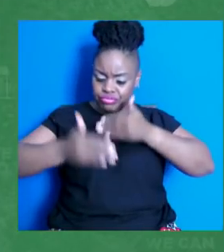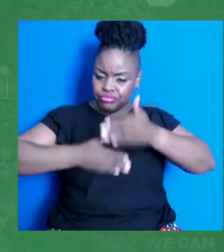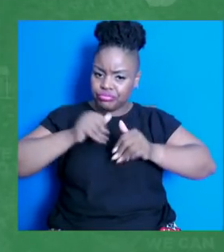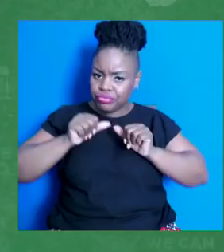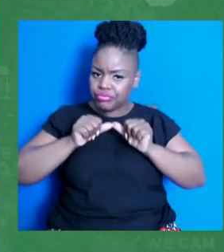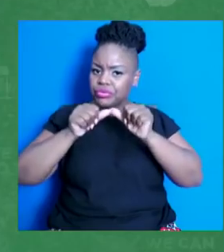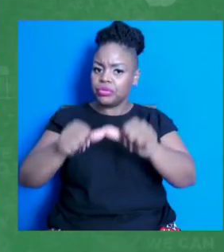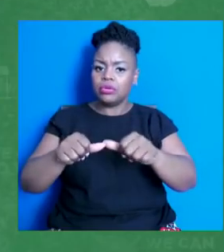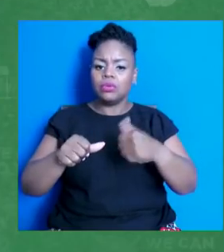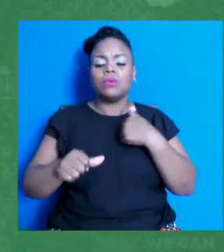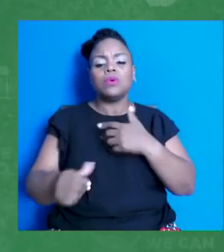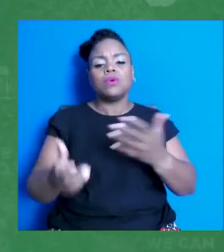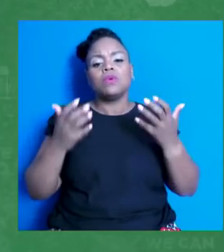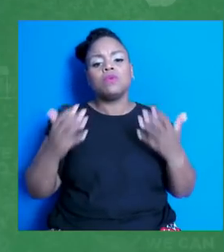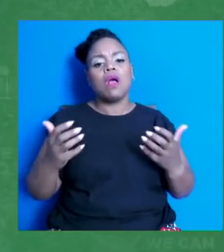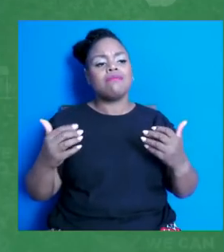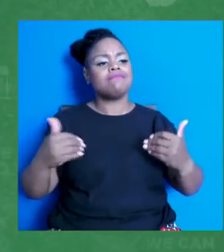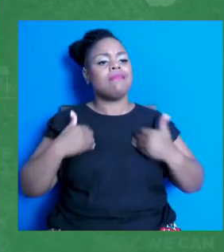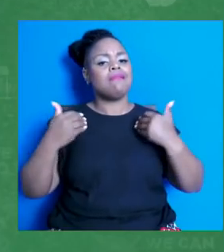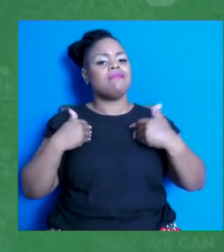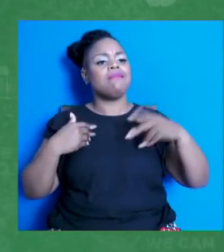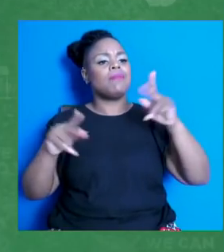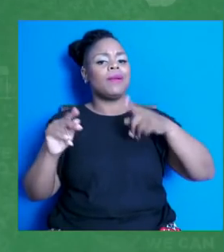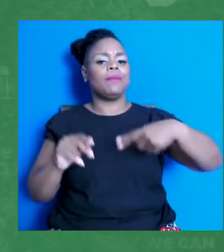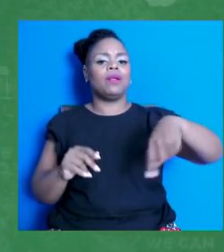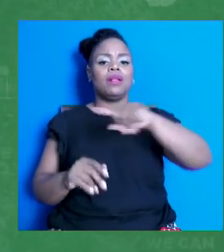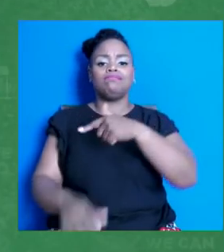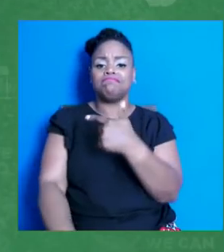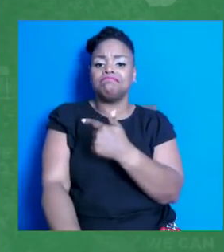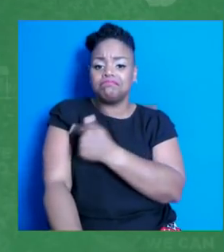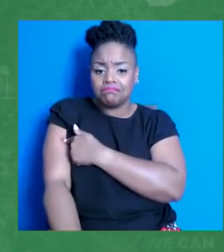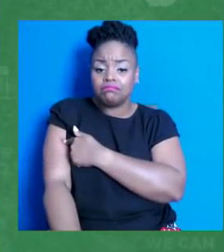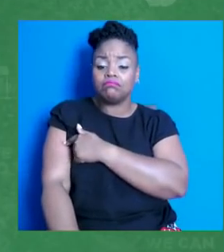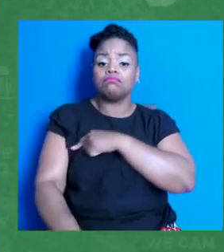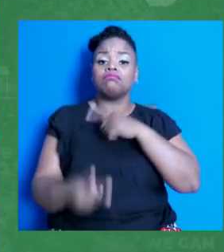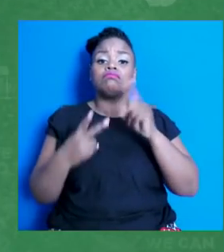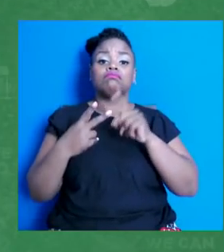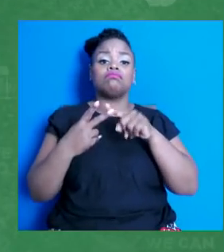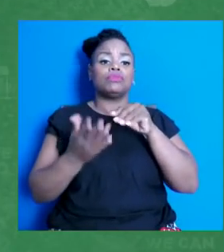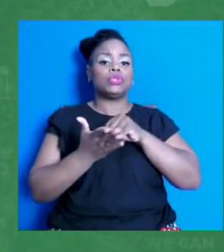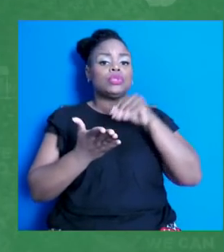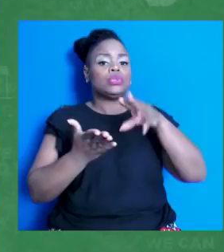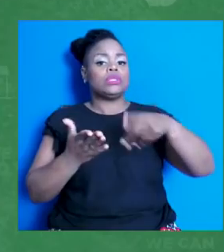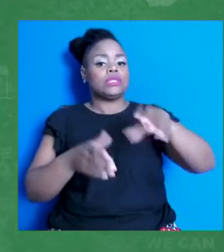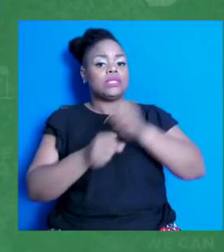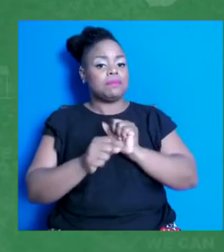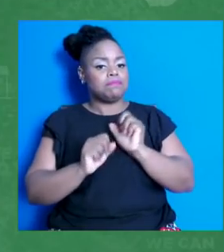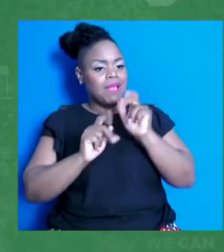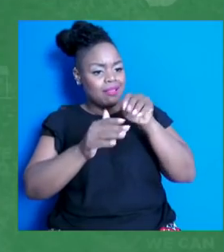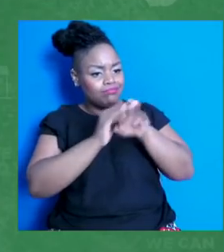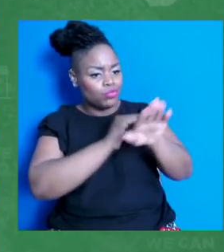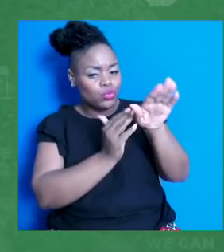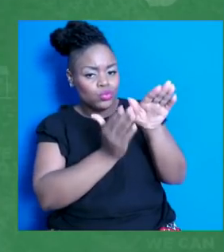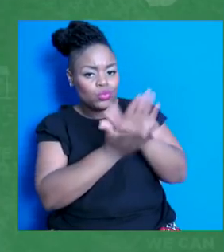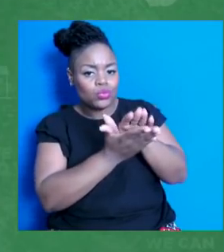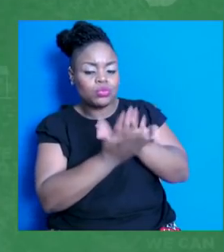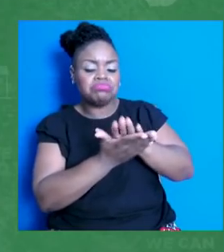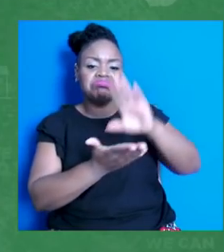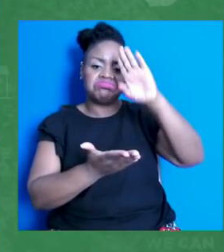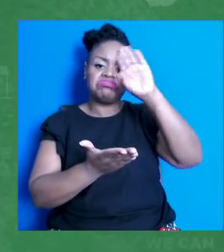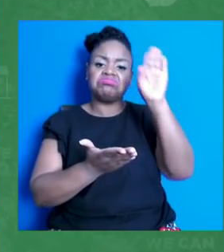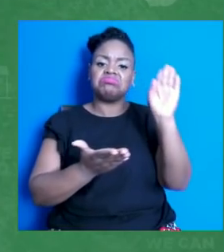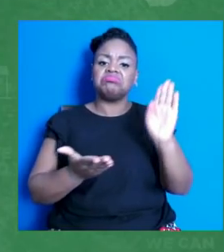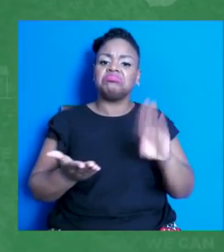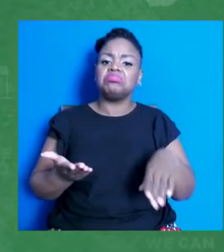people vaccinated, students to get them back to school because we know of the deleterious effects of children who cannot